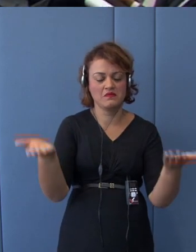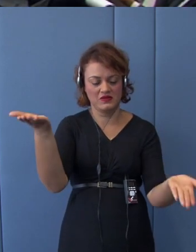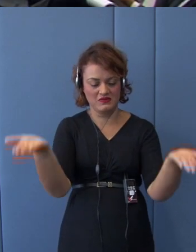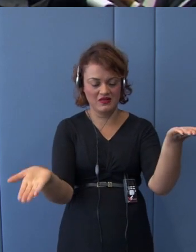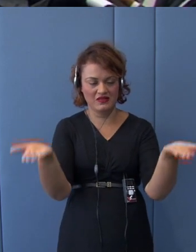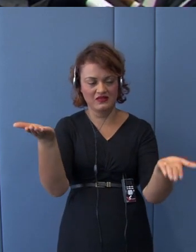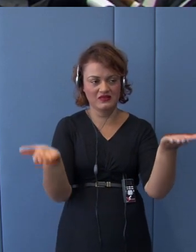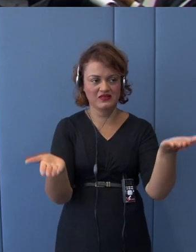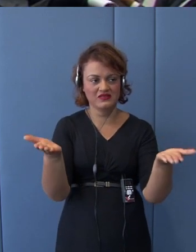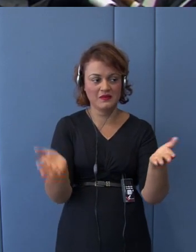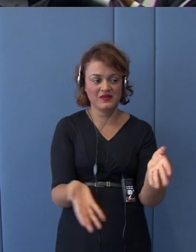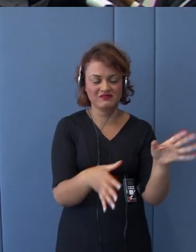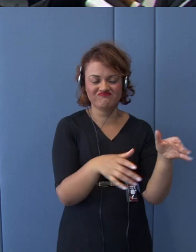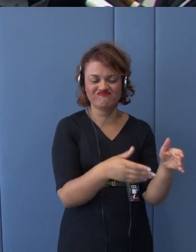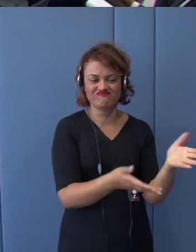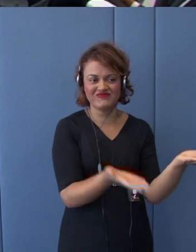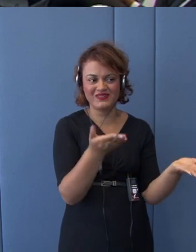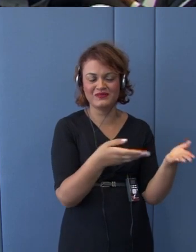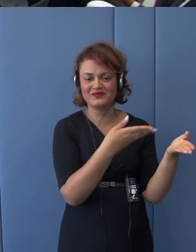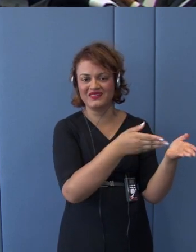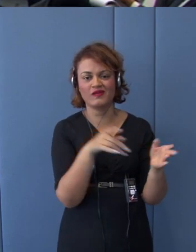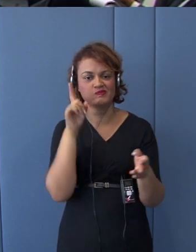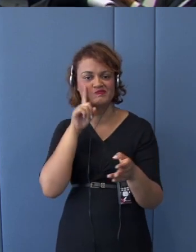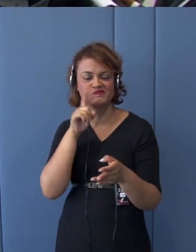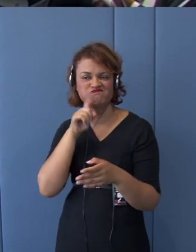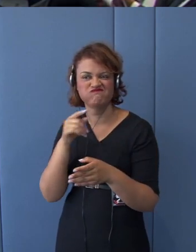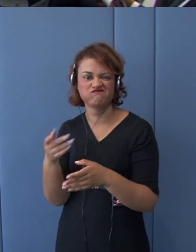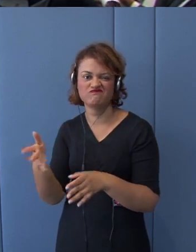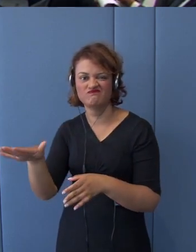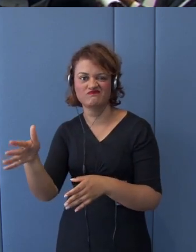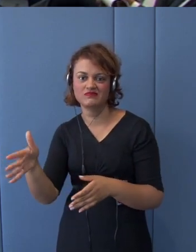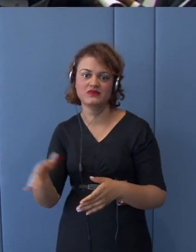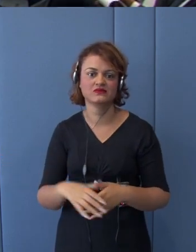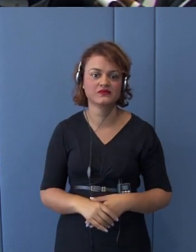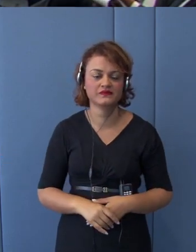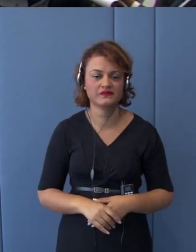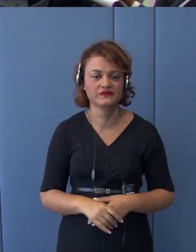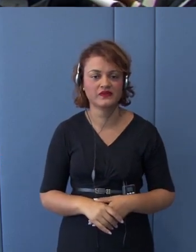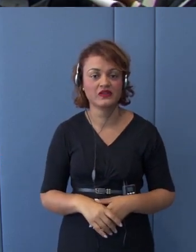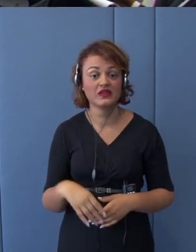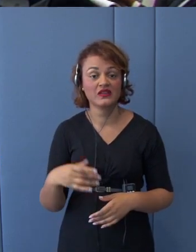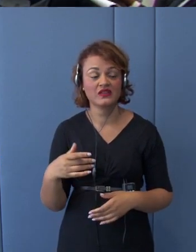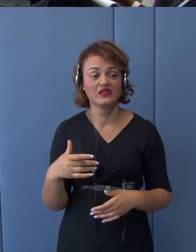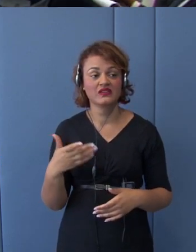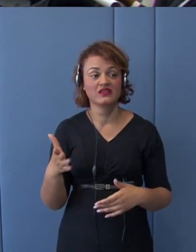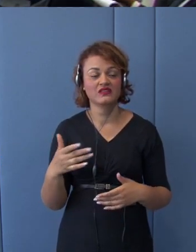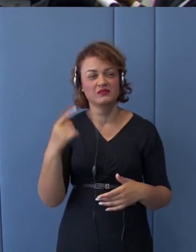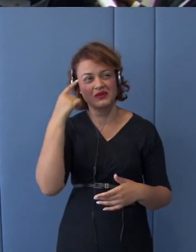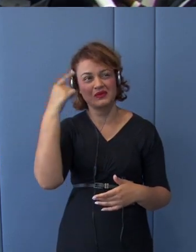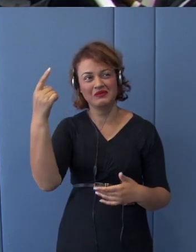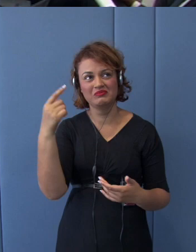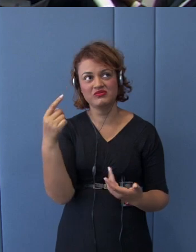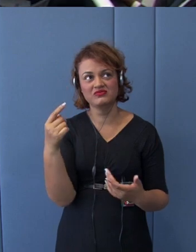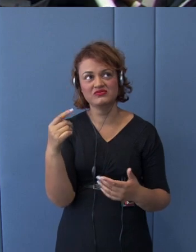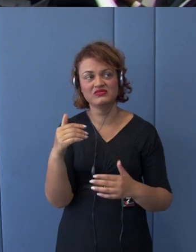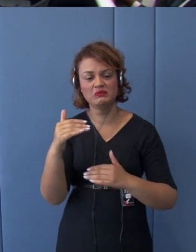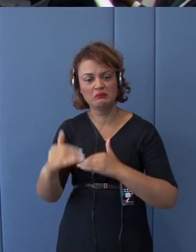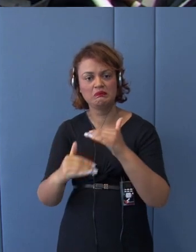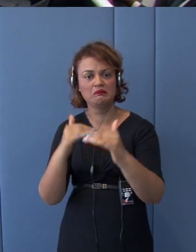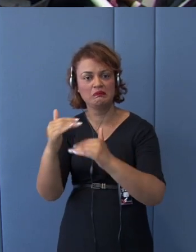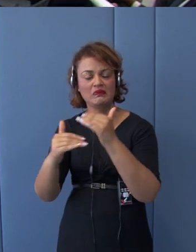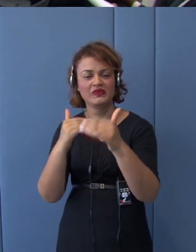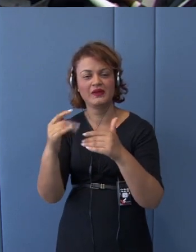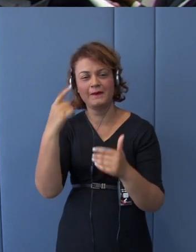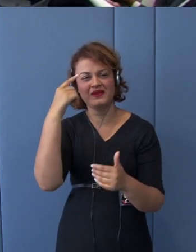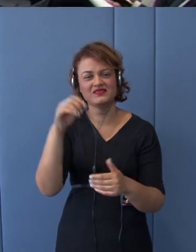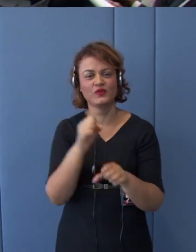of a kind of procedural protectionism that has been quite a la mode in the 1980s. And